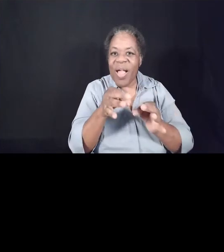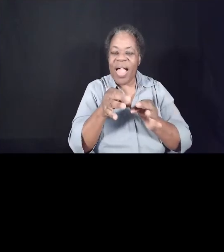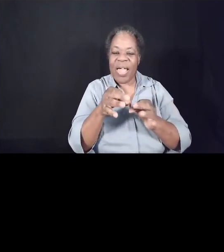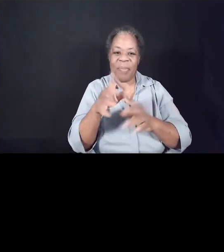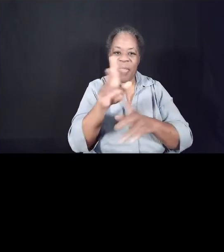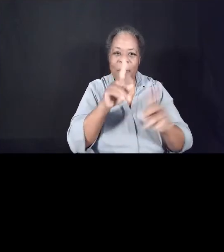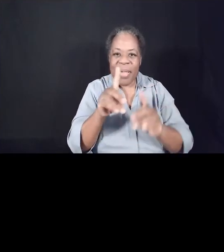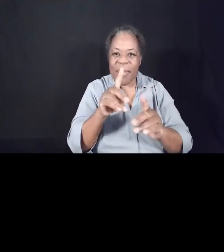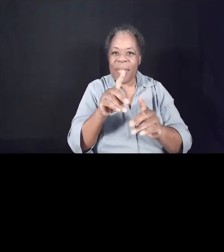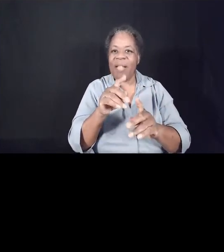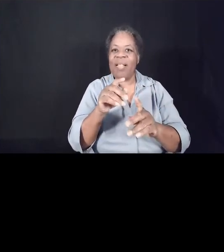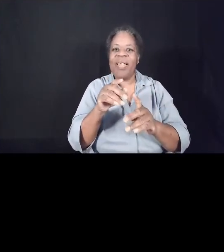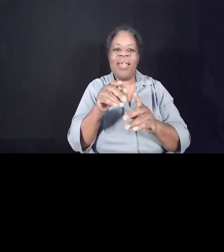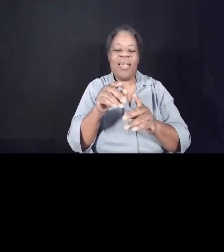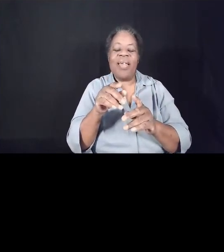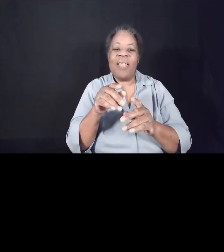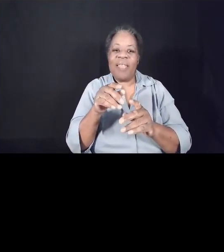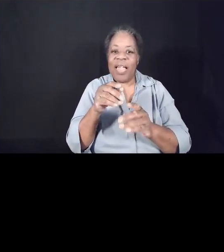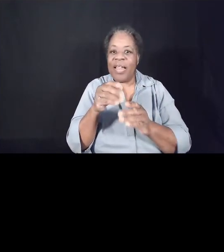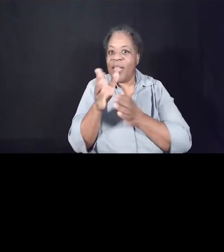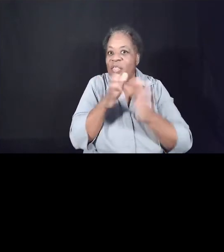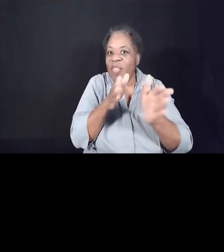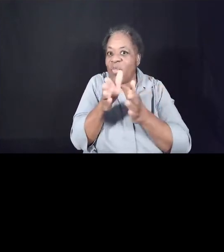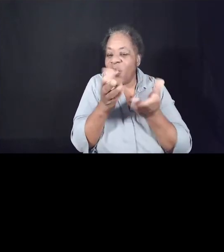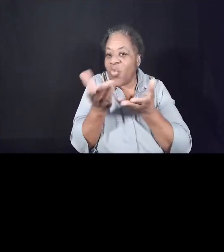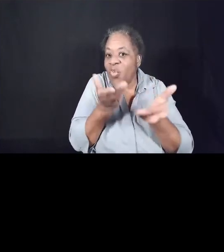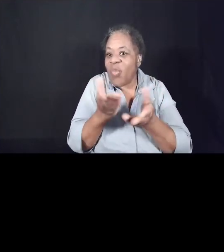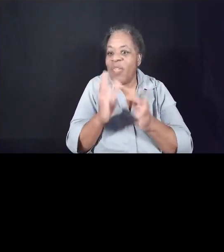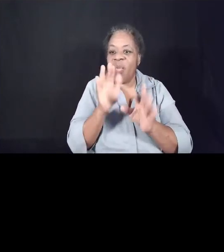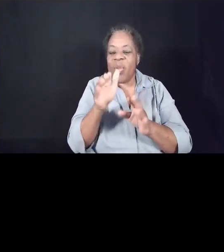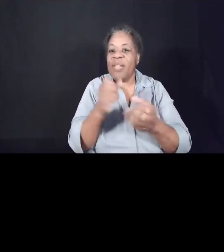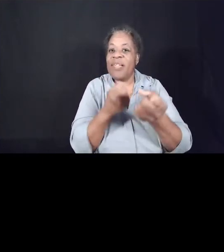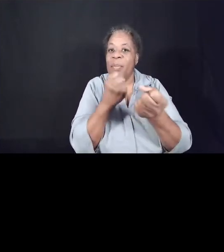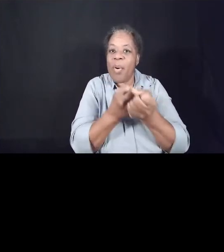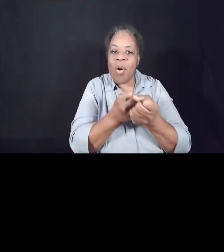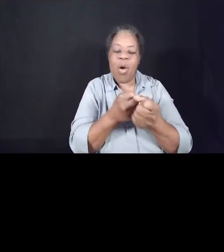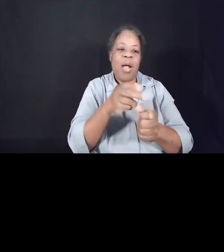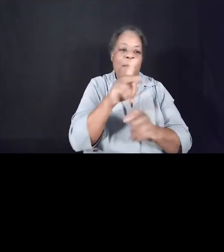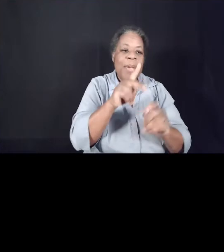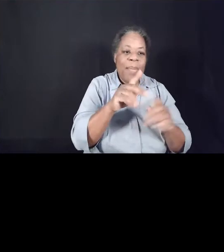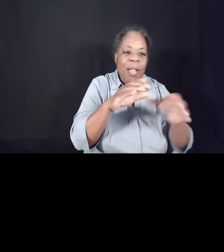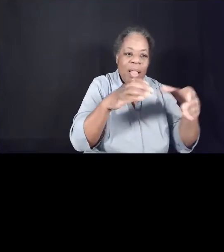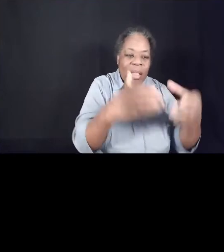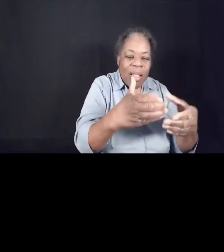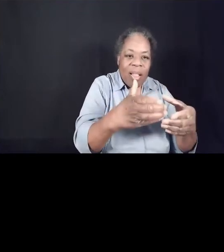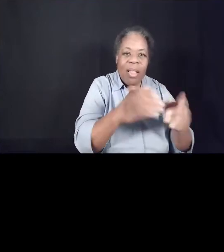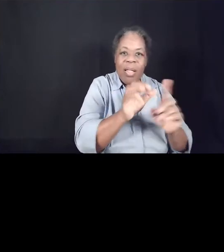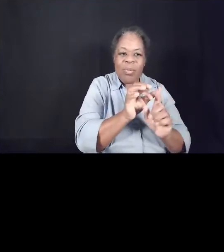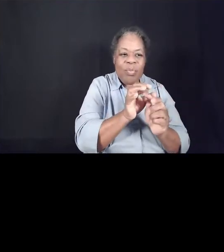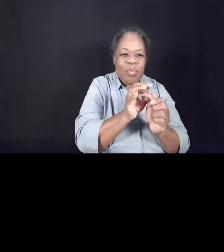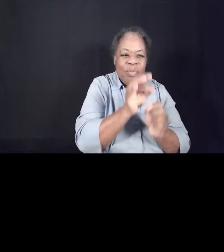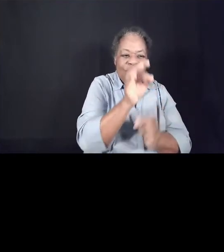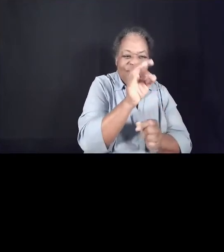up. People who've been bruised and bent by life, but not yet broken.